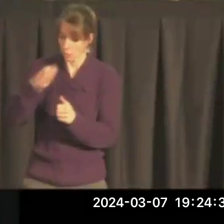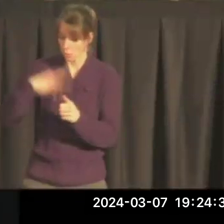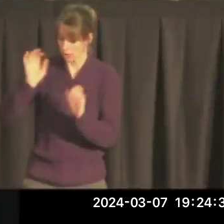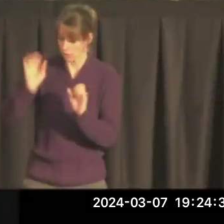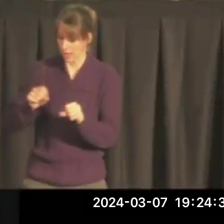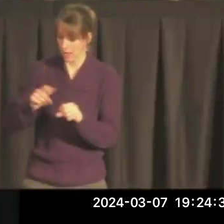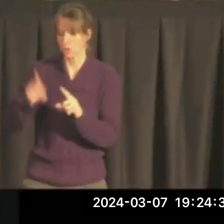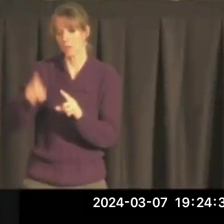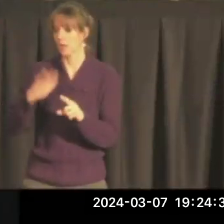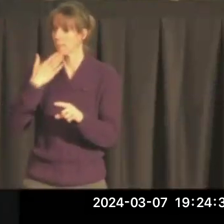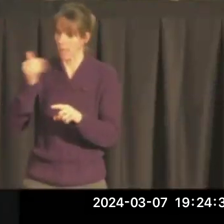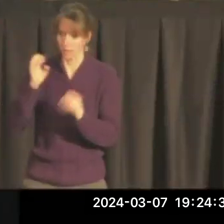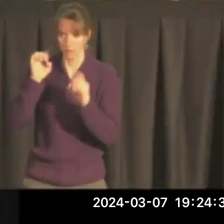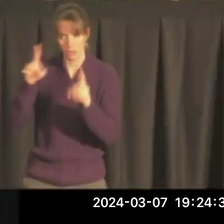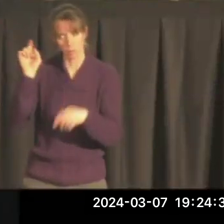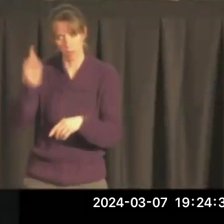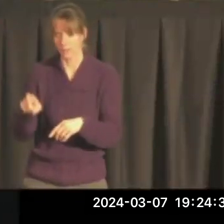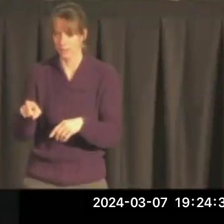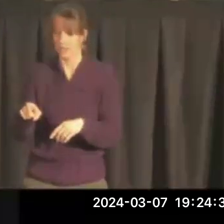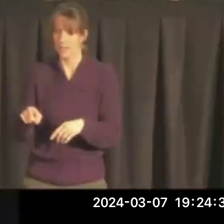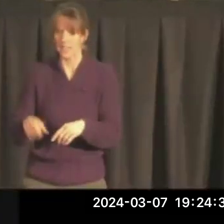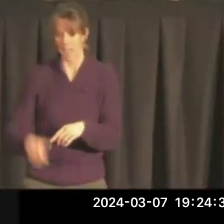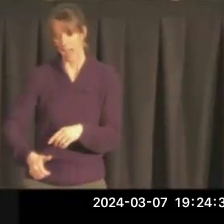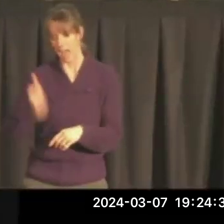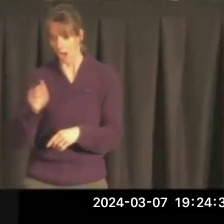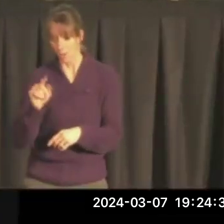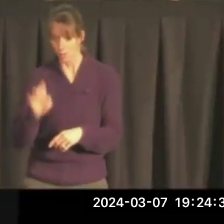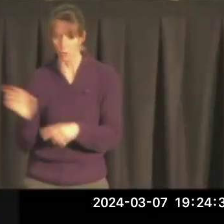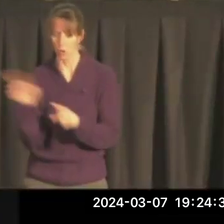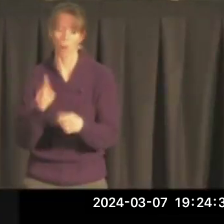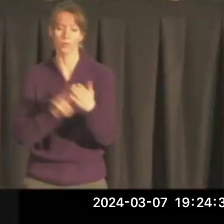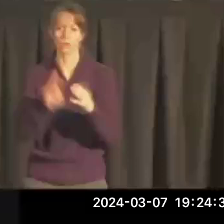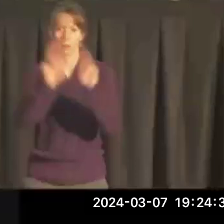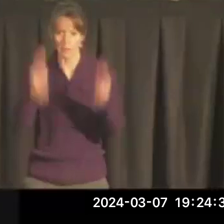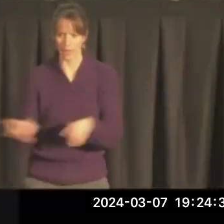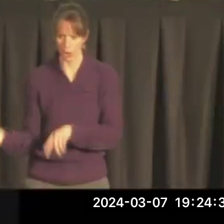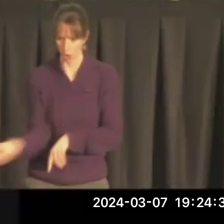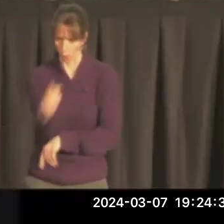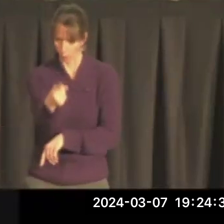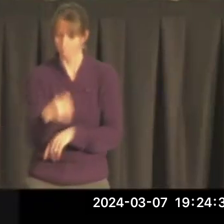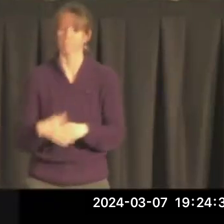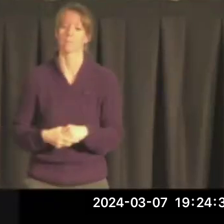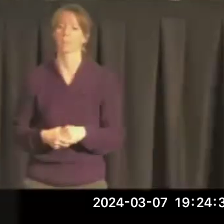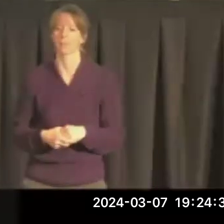have to get a better education. Get out of Butte and go to the University of Montana, right?